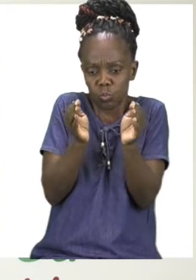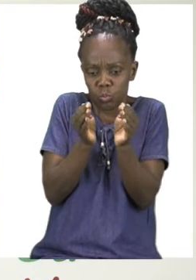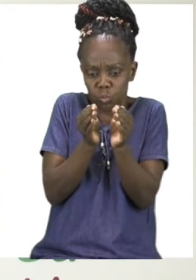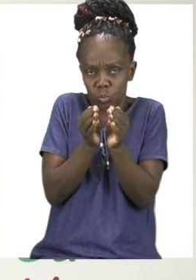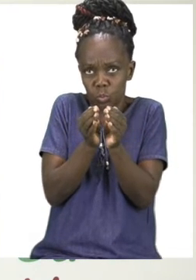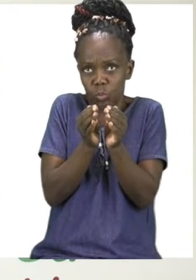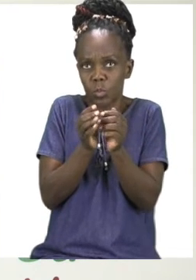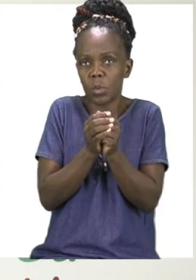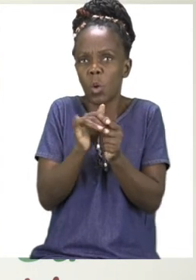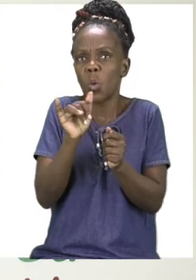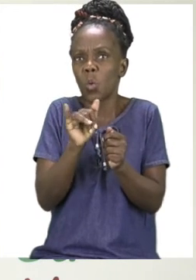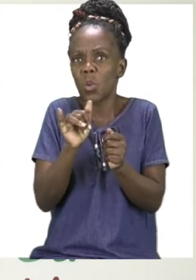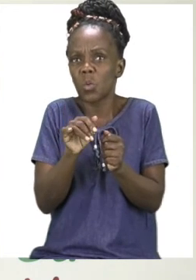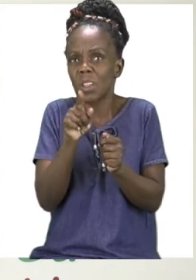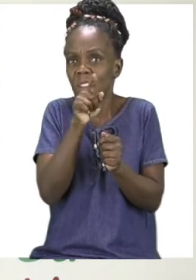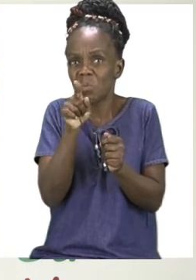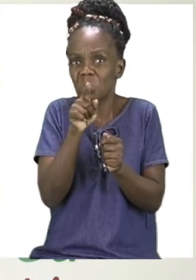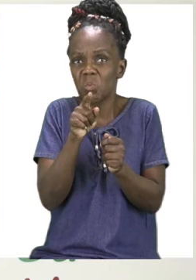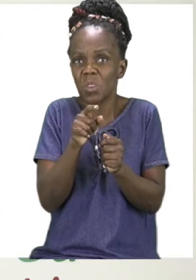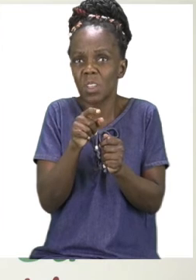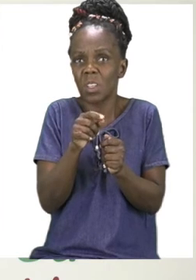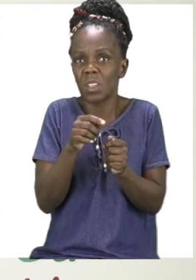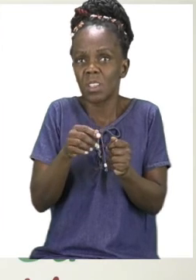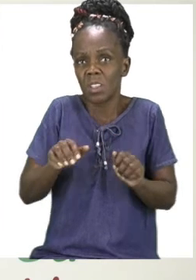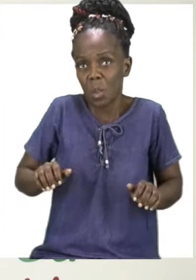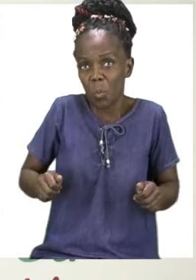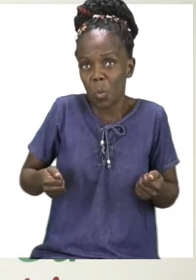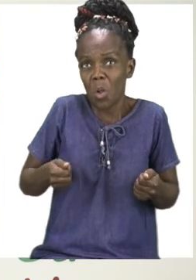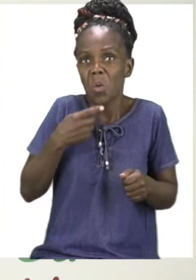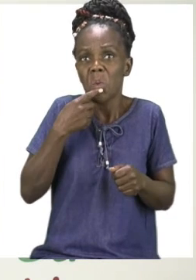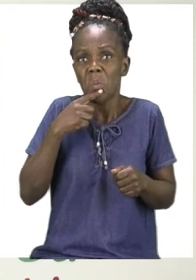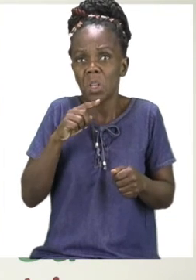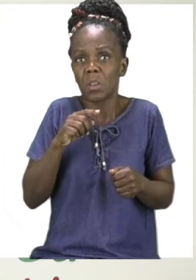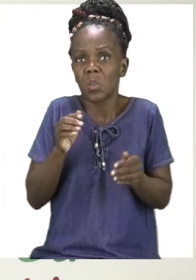Which one is small? Is it the boy or the man?